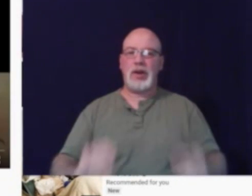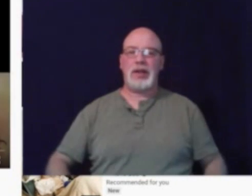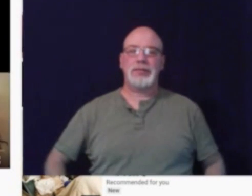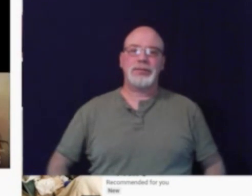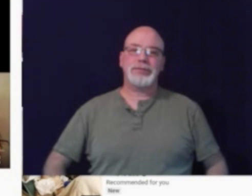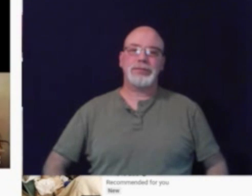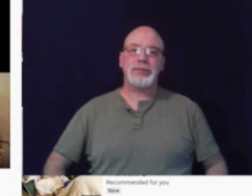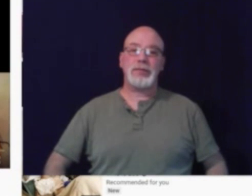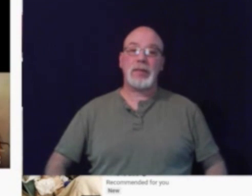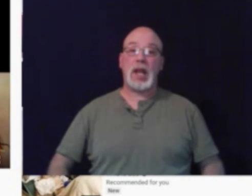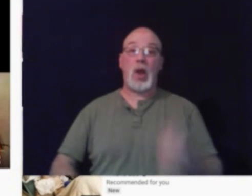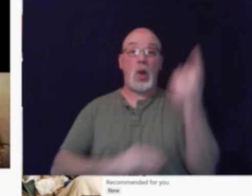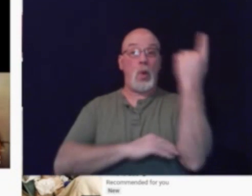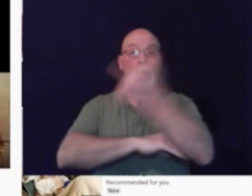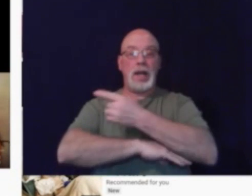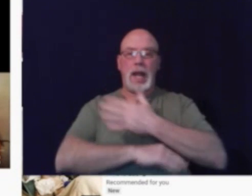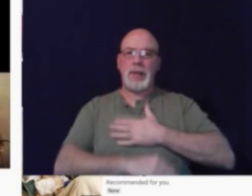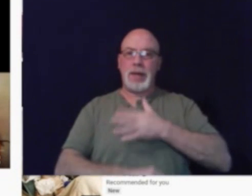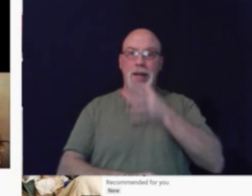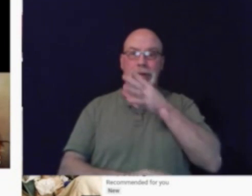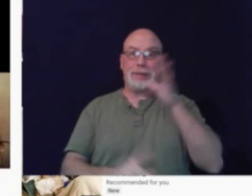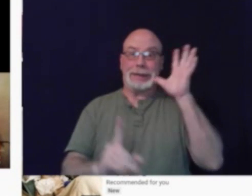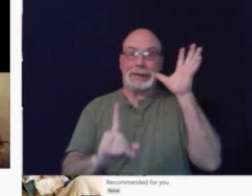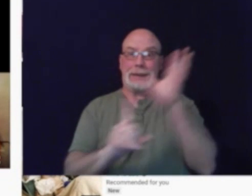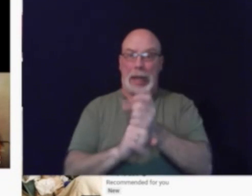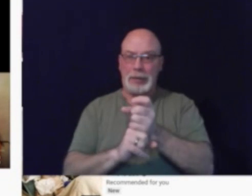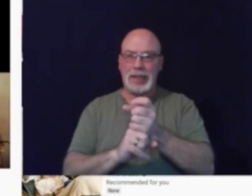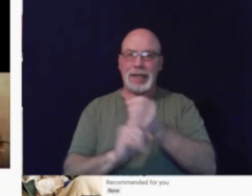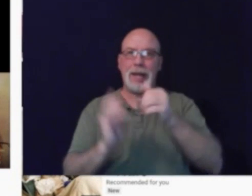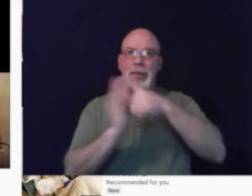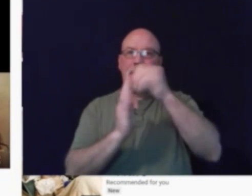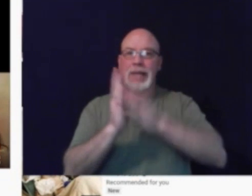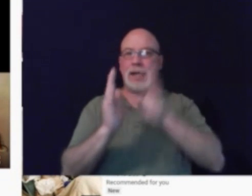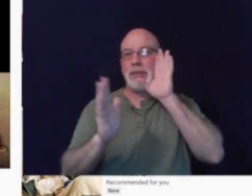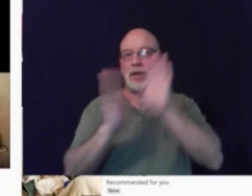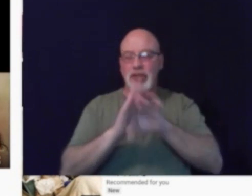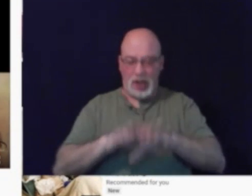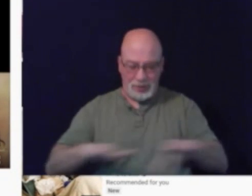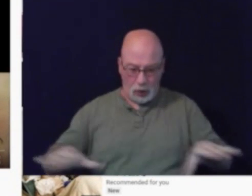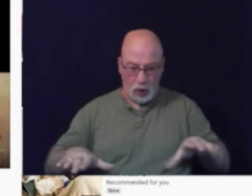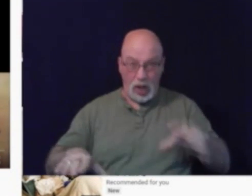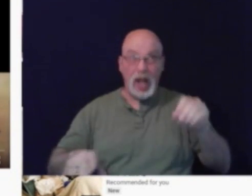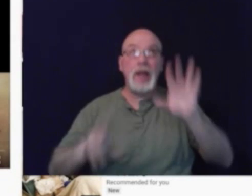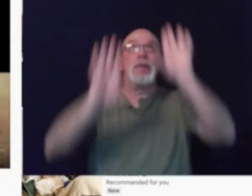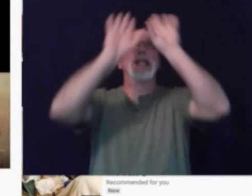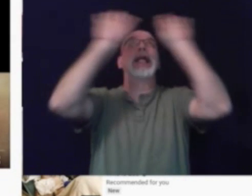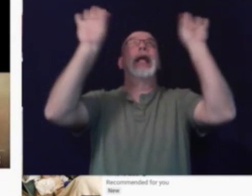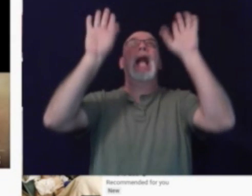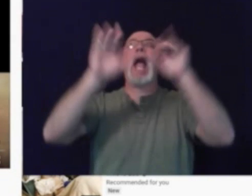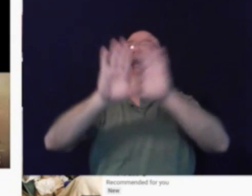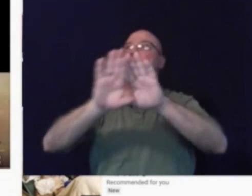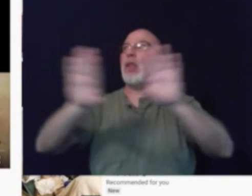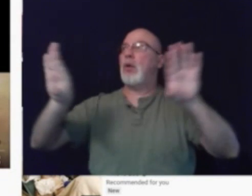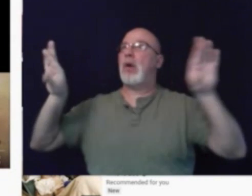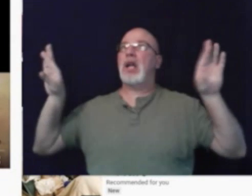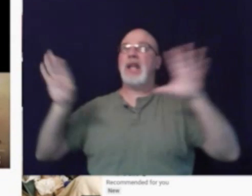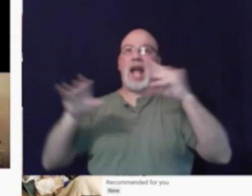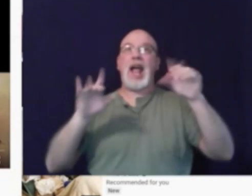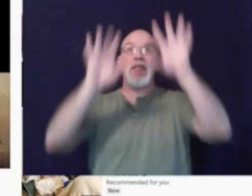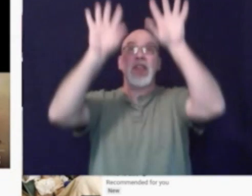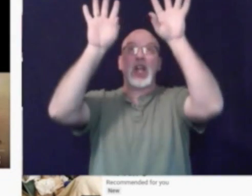One day my mama caught me painting pictures on the floor and the ceiling and the walls and the curtains